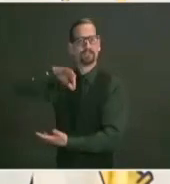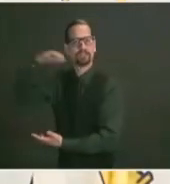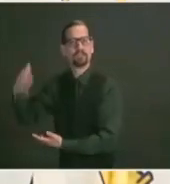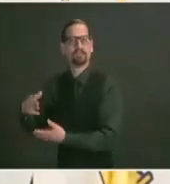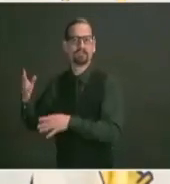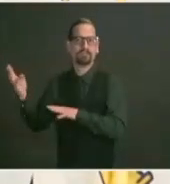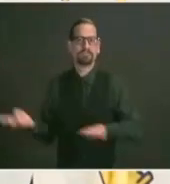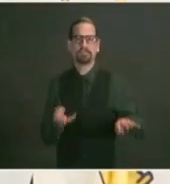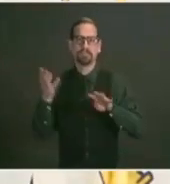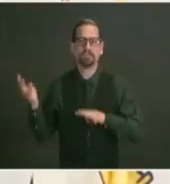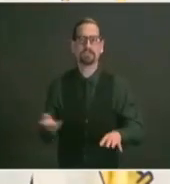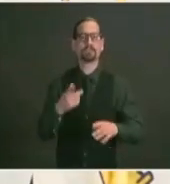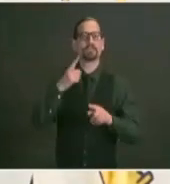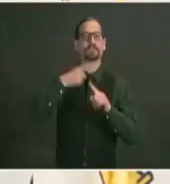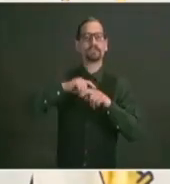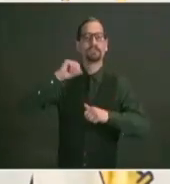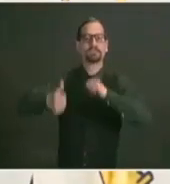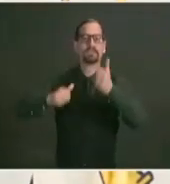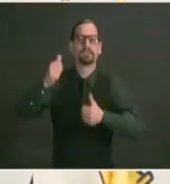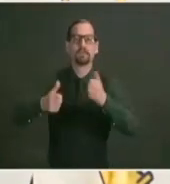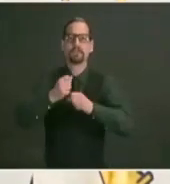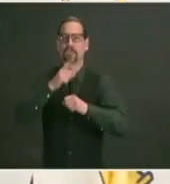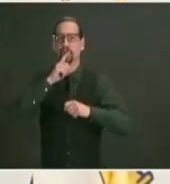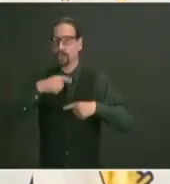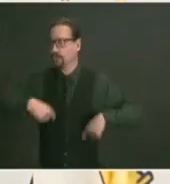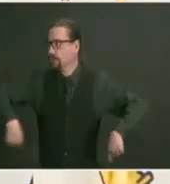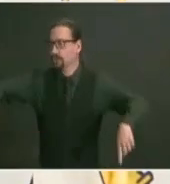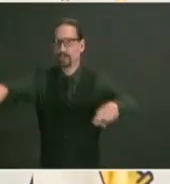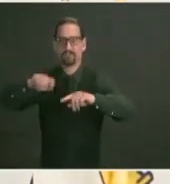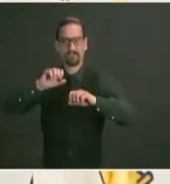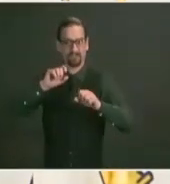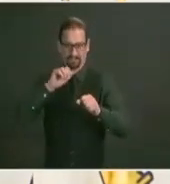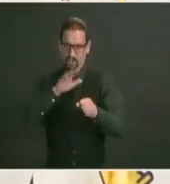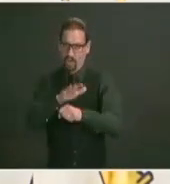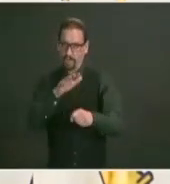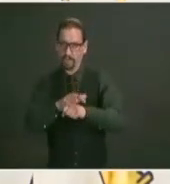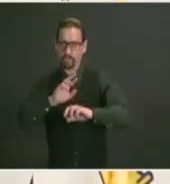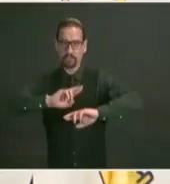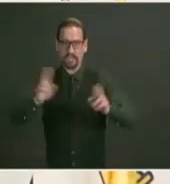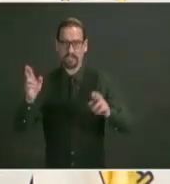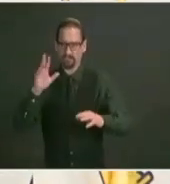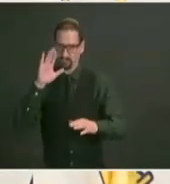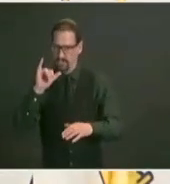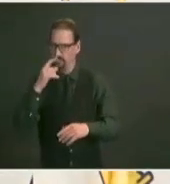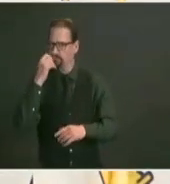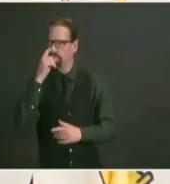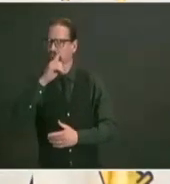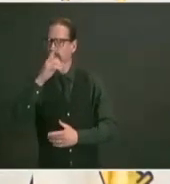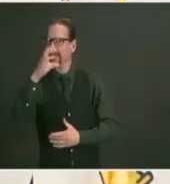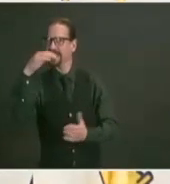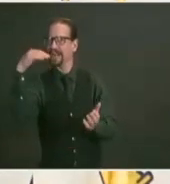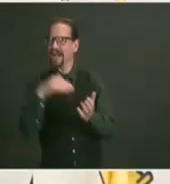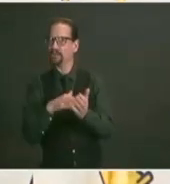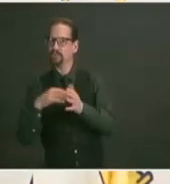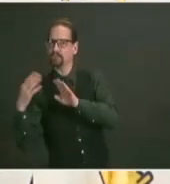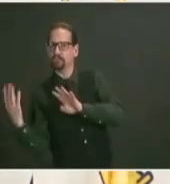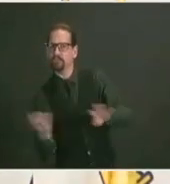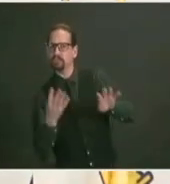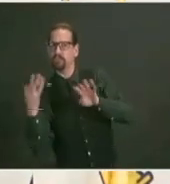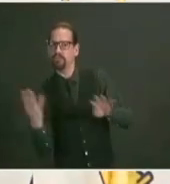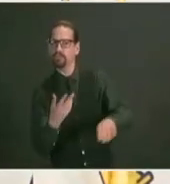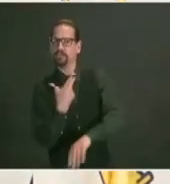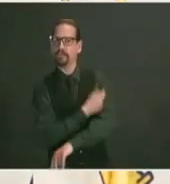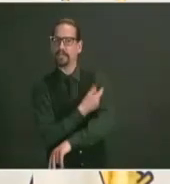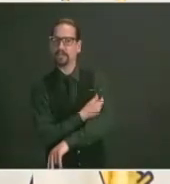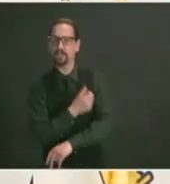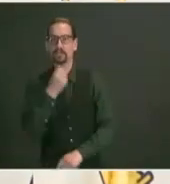per week and that's going to grow and and tom mccarthy will outline how the growth is going to happen uh